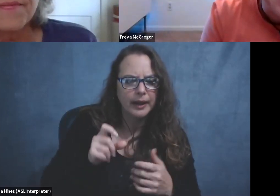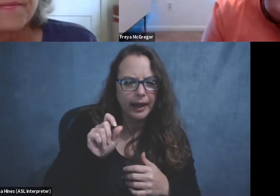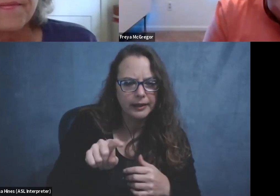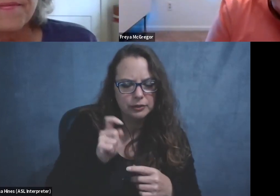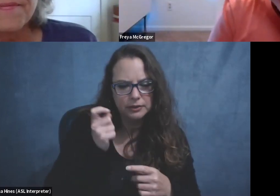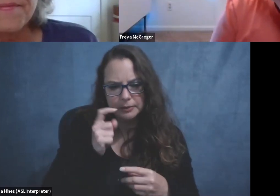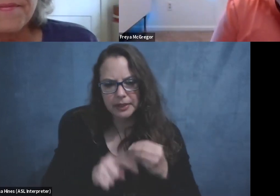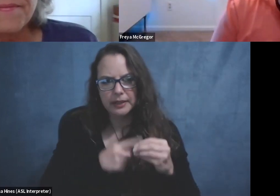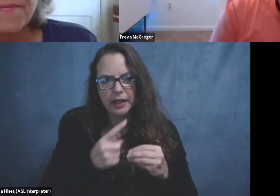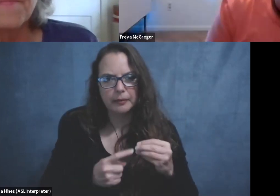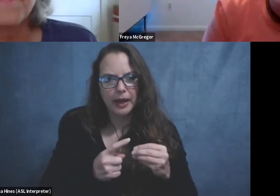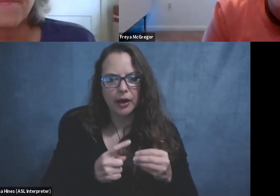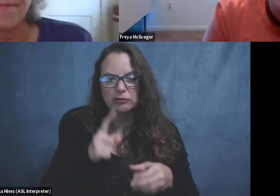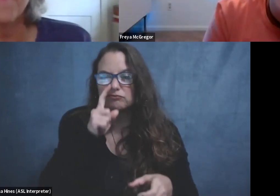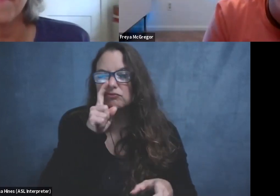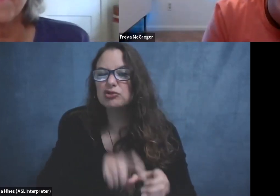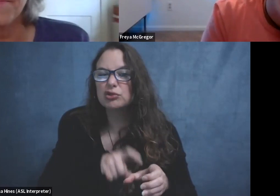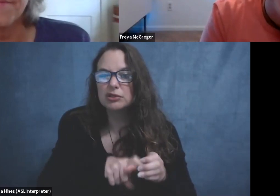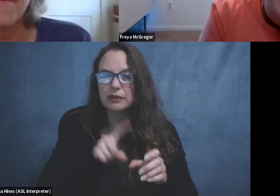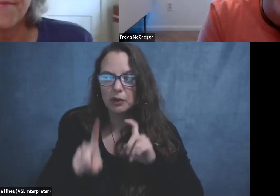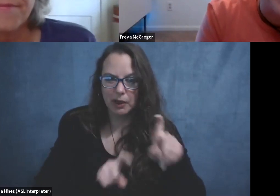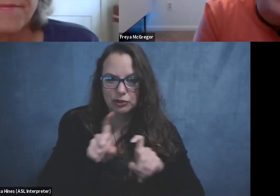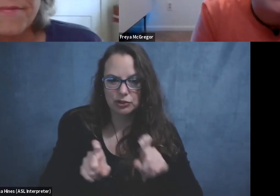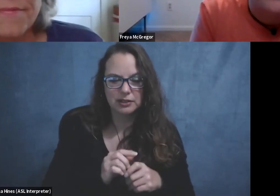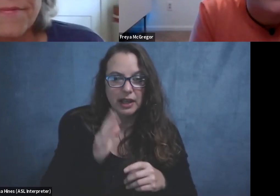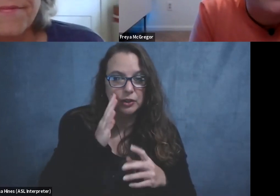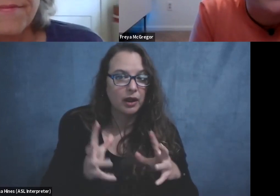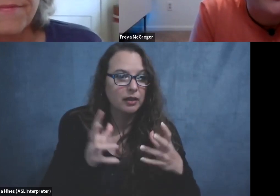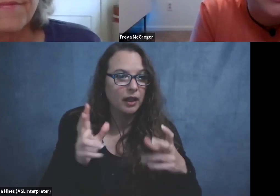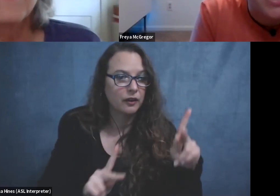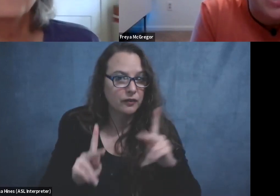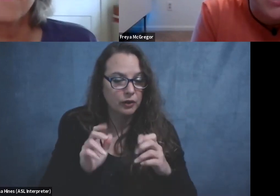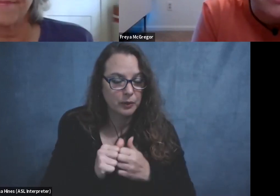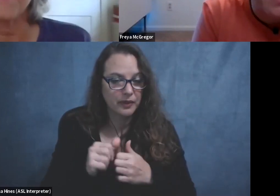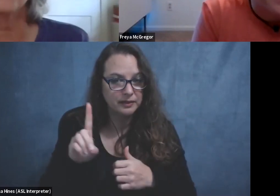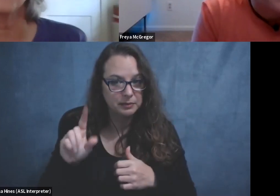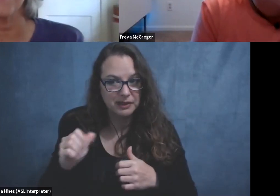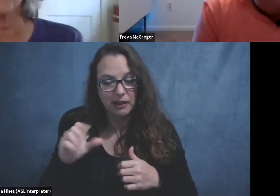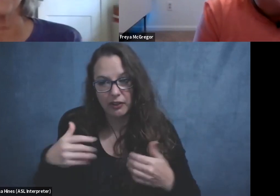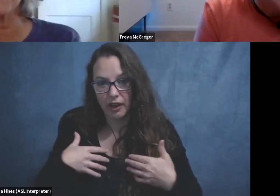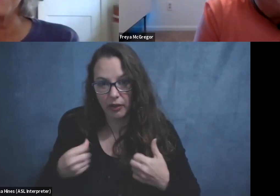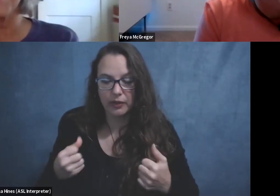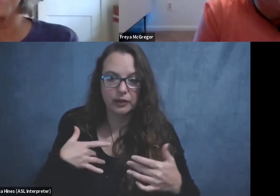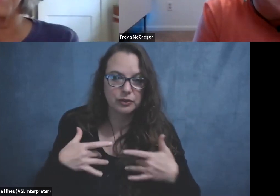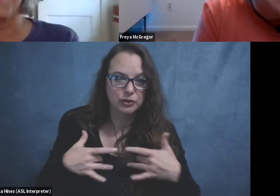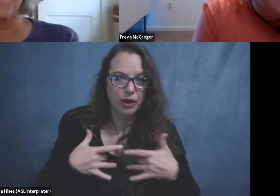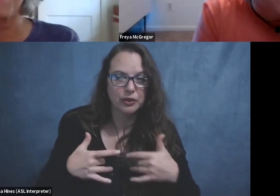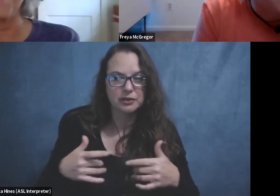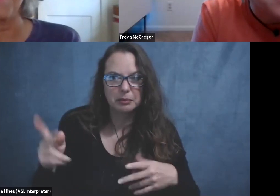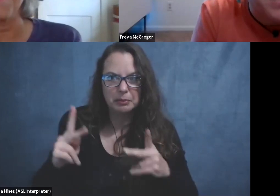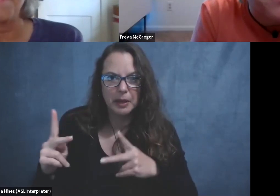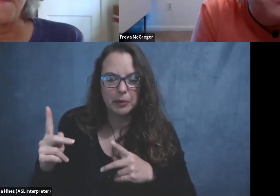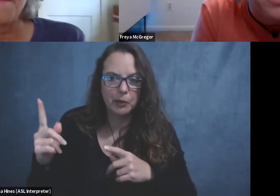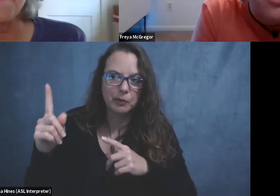about intrusive questions. I know a lot of folks with disabilities and other health concerns get asked by probably well-meaning,